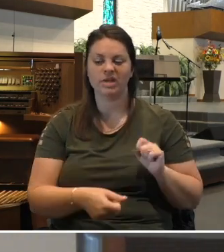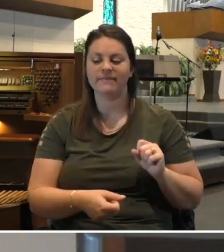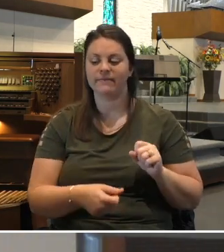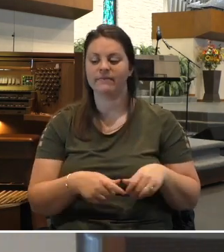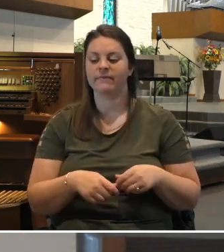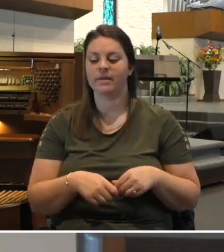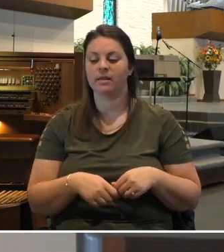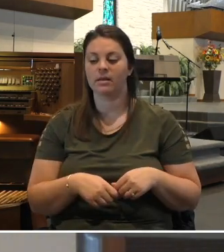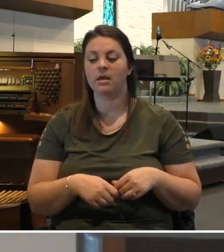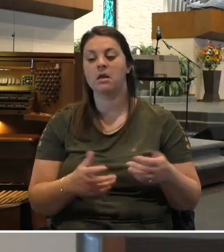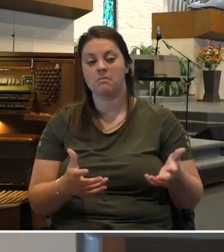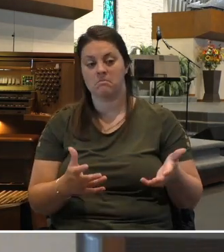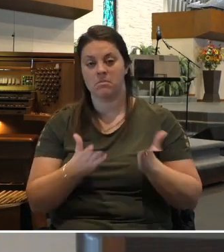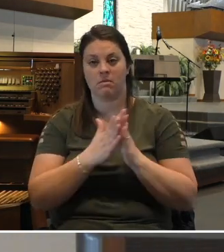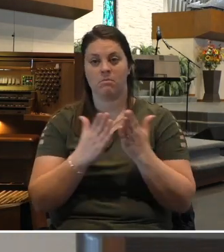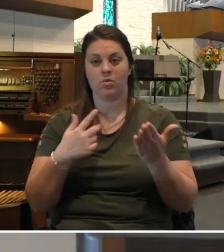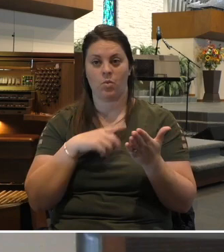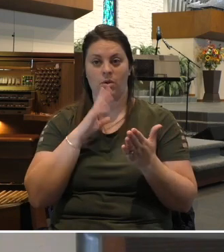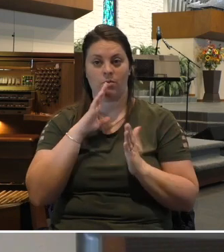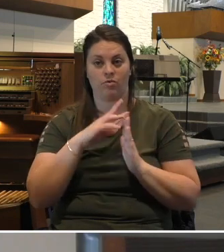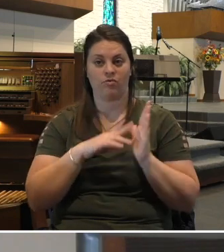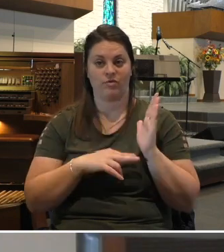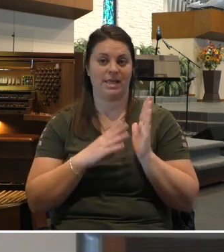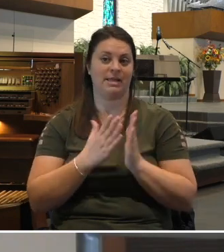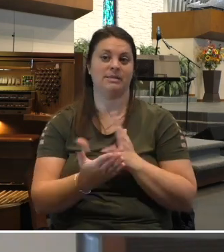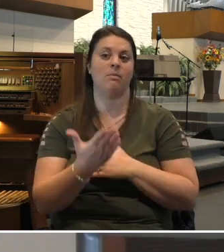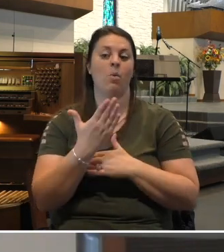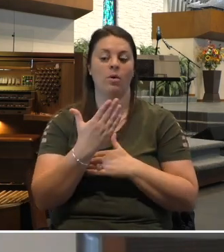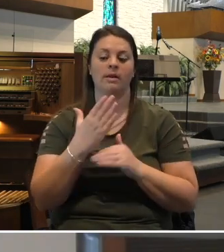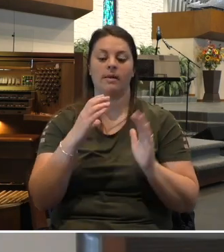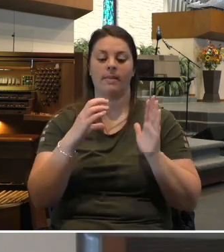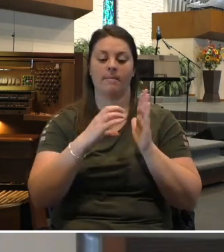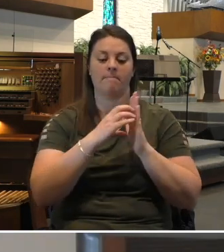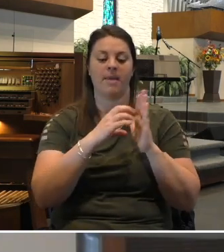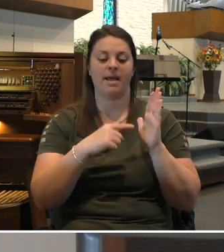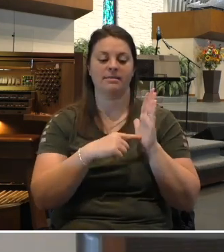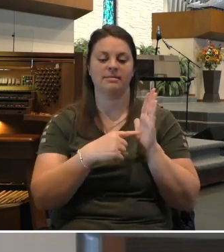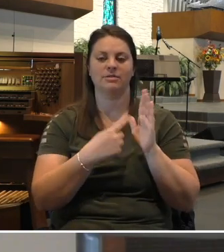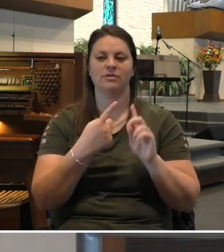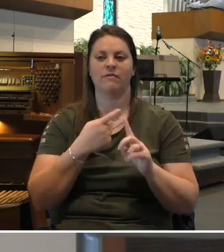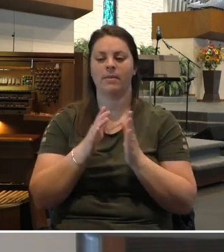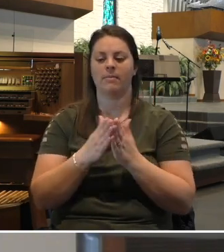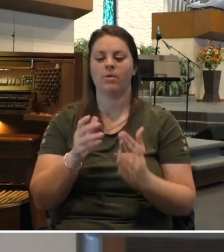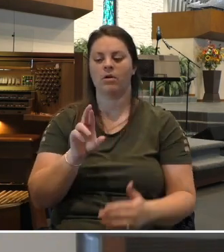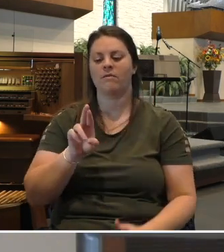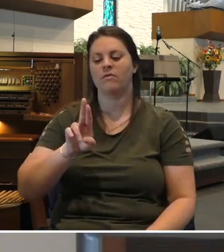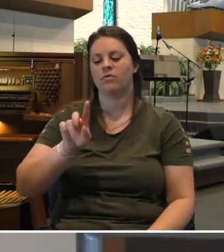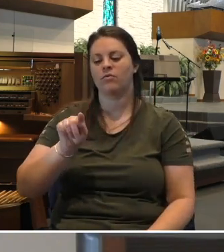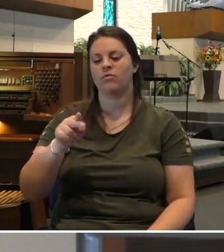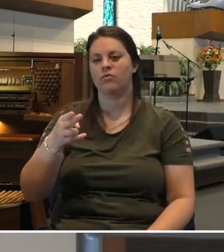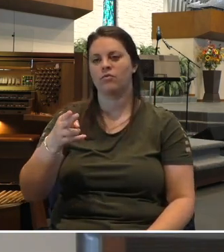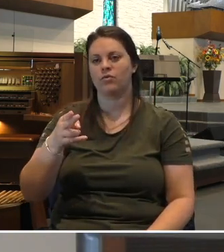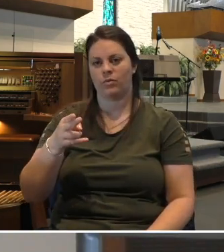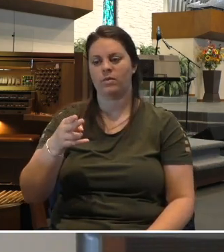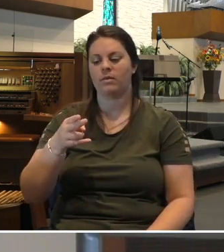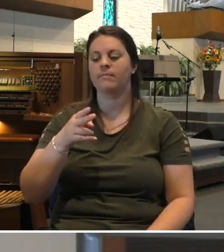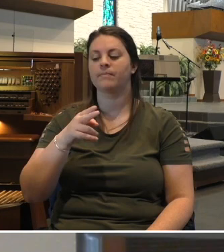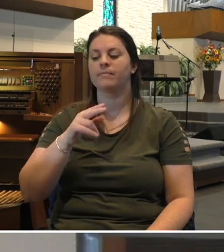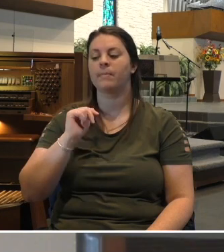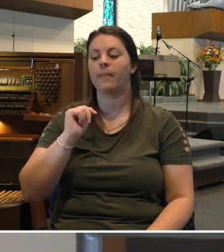the book that we're going to read this morning, the passage comes from the book of Ruth. And I believe that actually